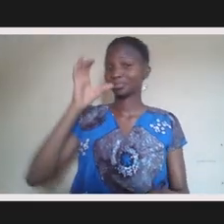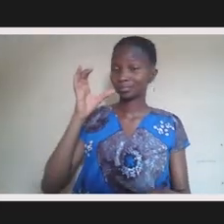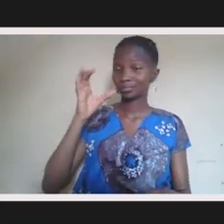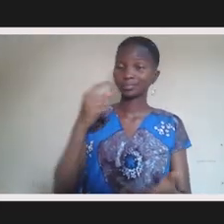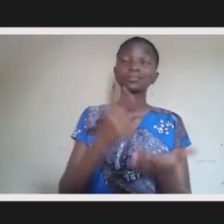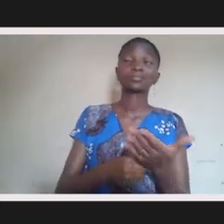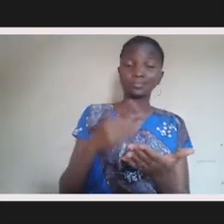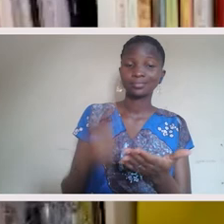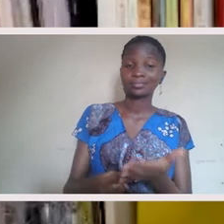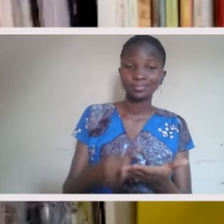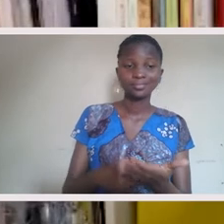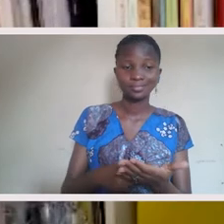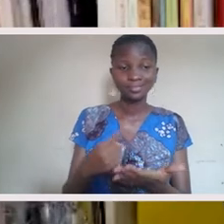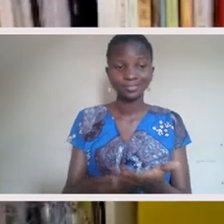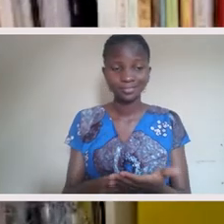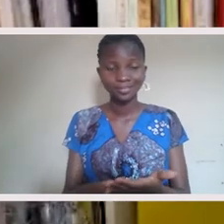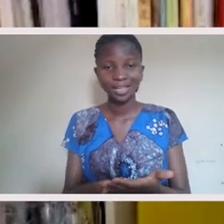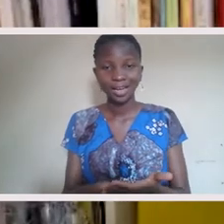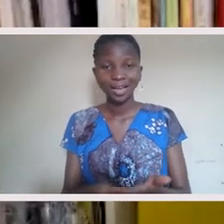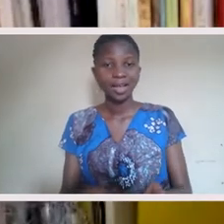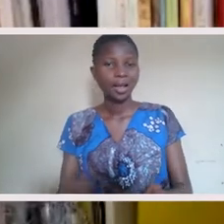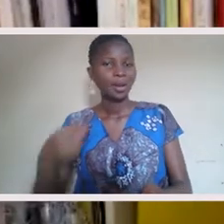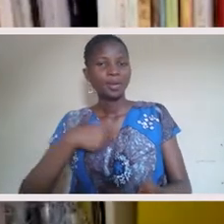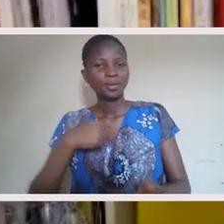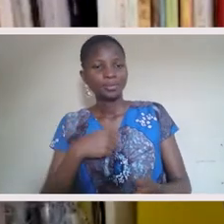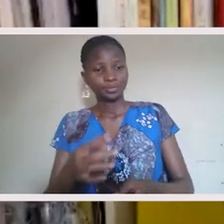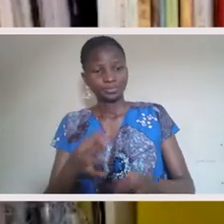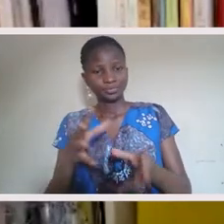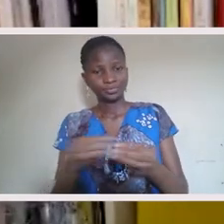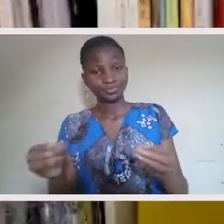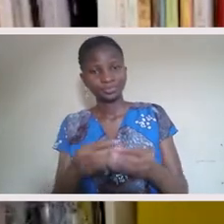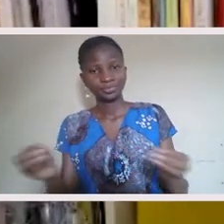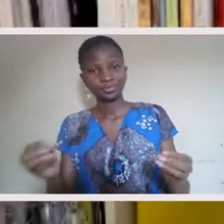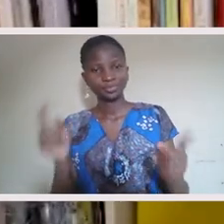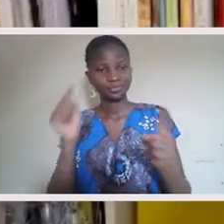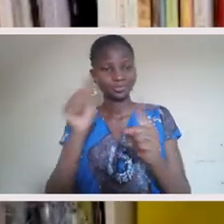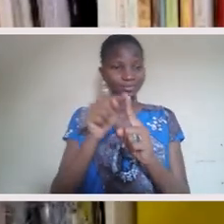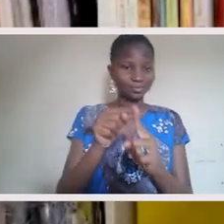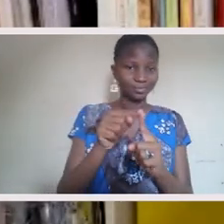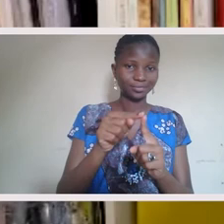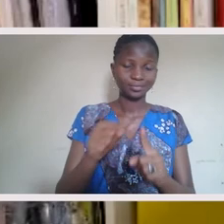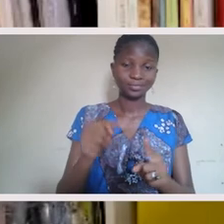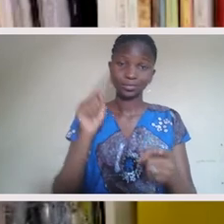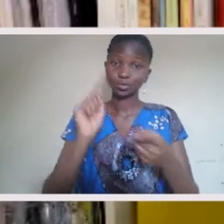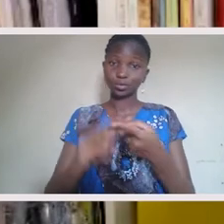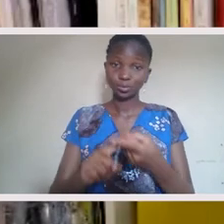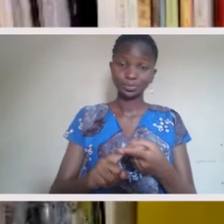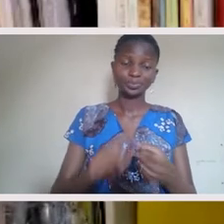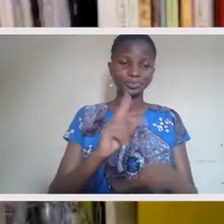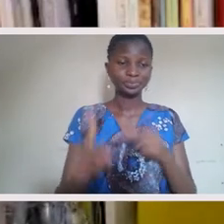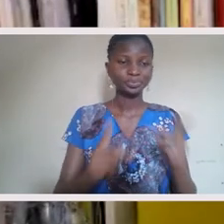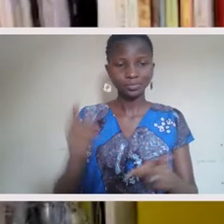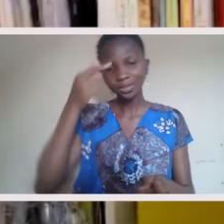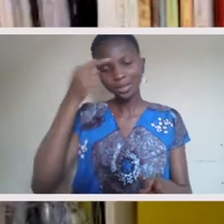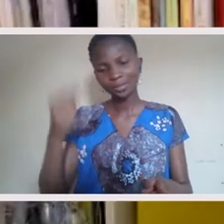talk. Let's talk. Seriously. The piece that I do want to speak to, because I think this is an important piece is that